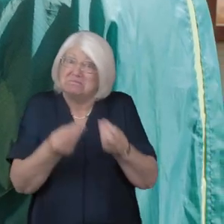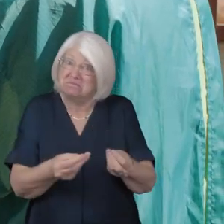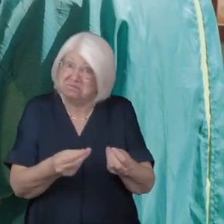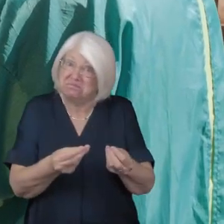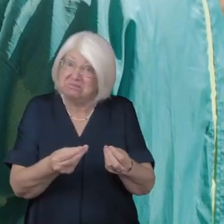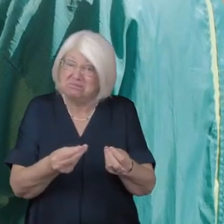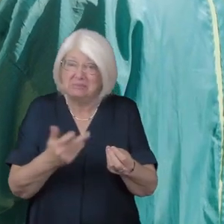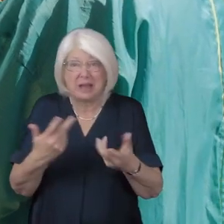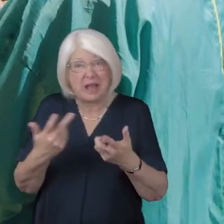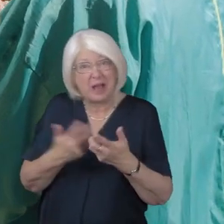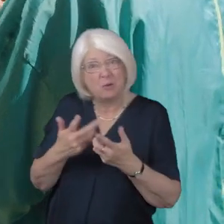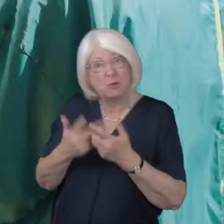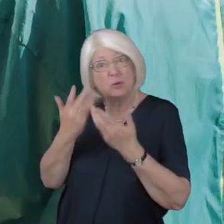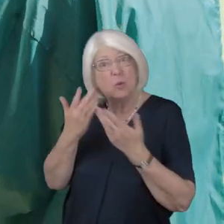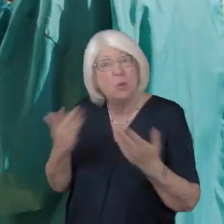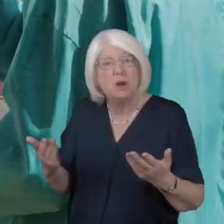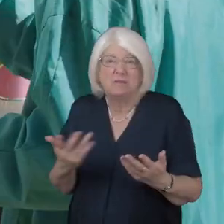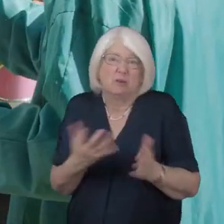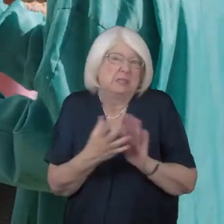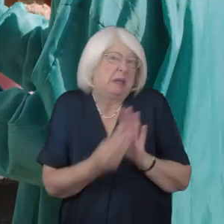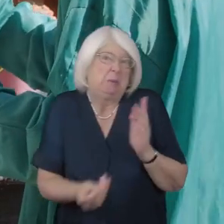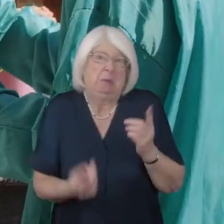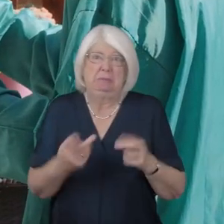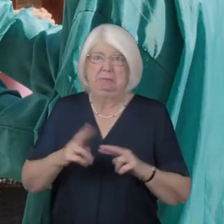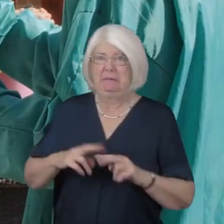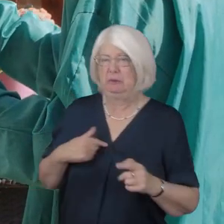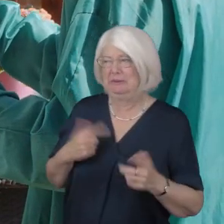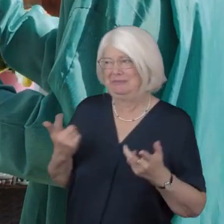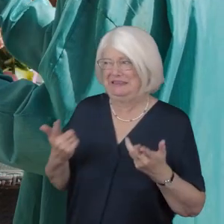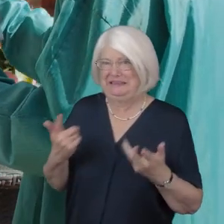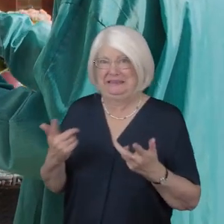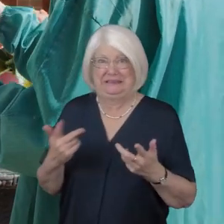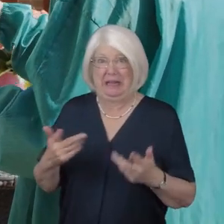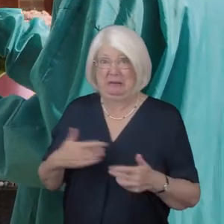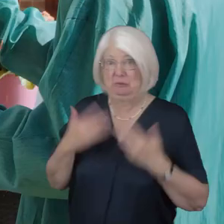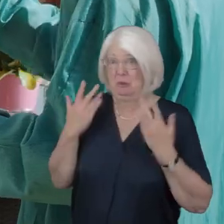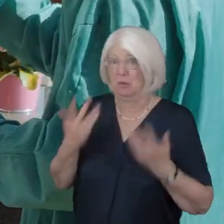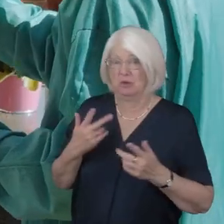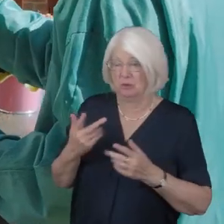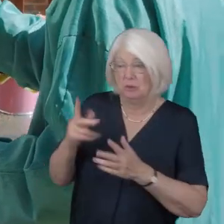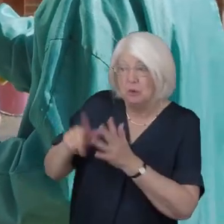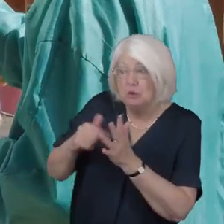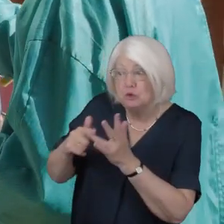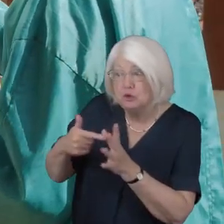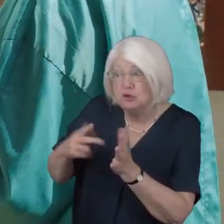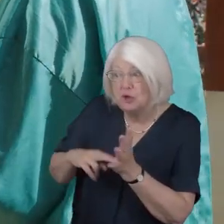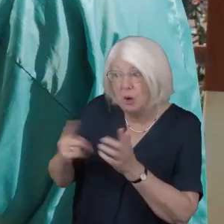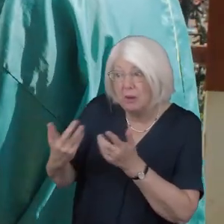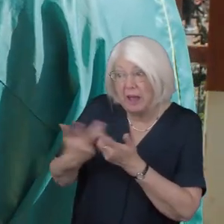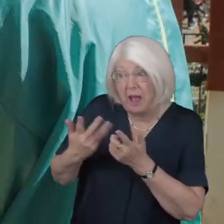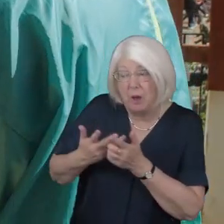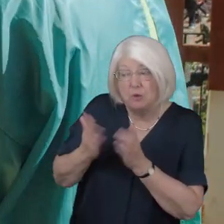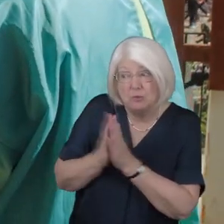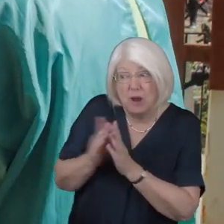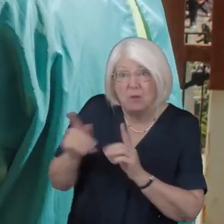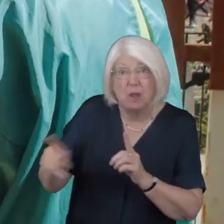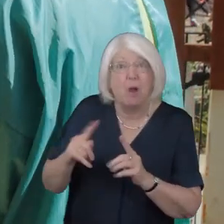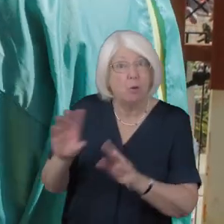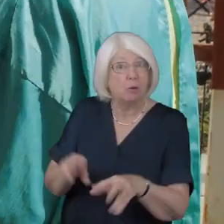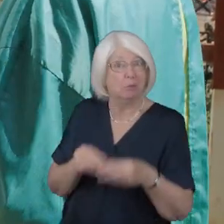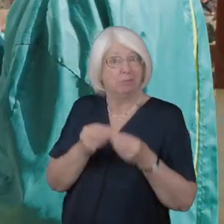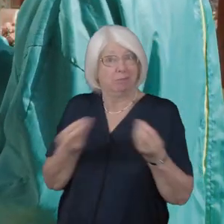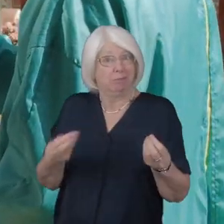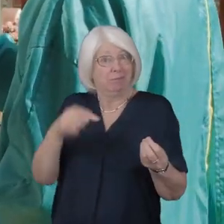how you could worship so for instance if you thought well I don't quite know what to do with Joan you could take this and think it's got some prayers in there